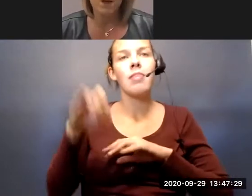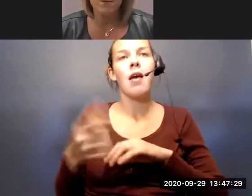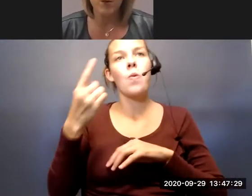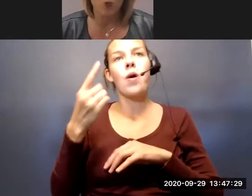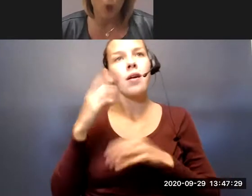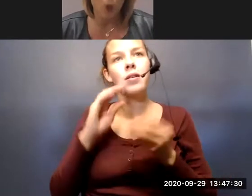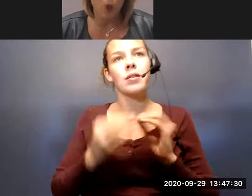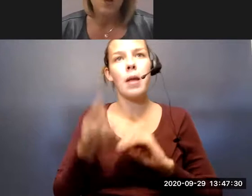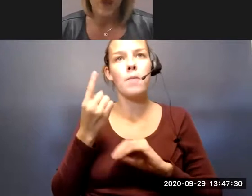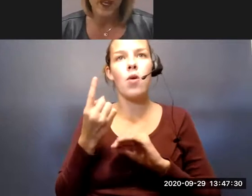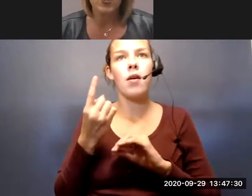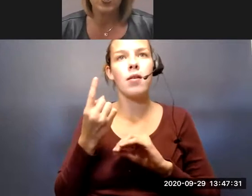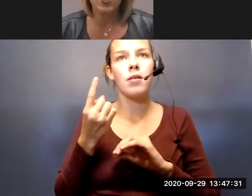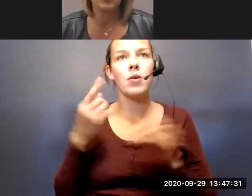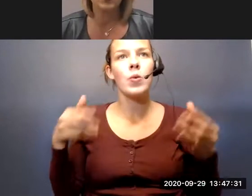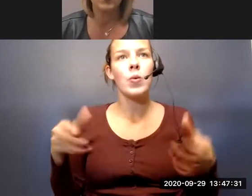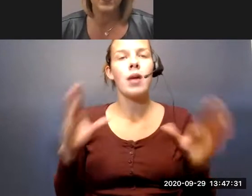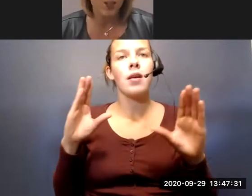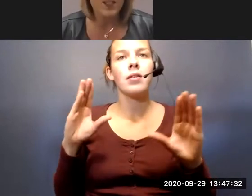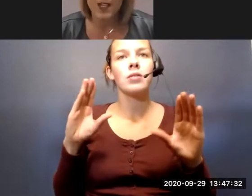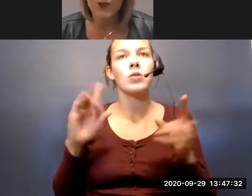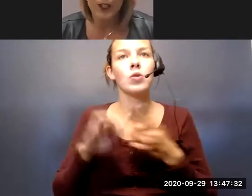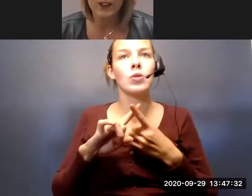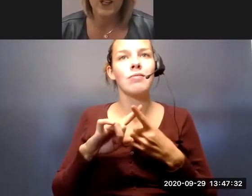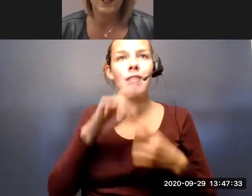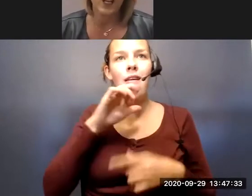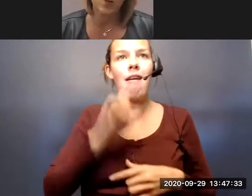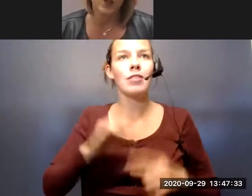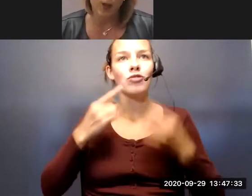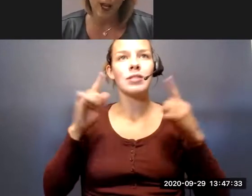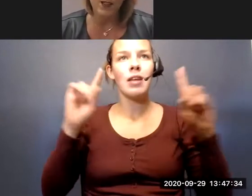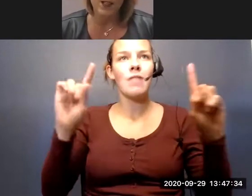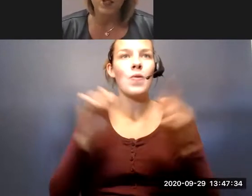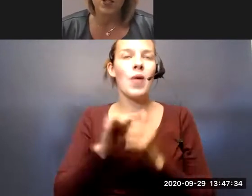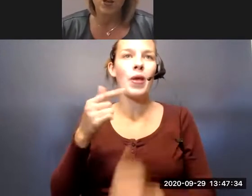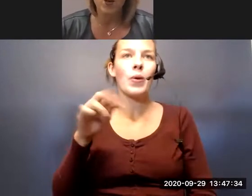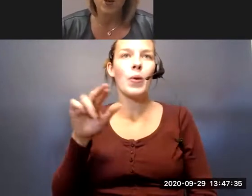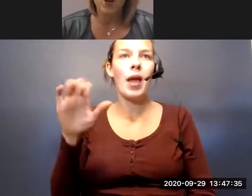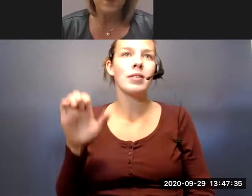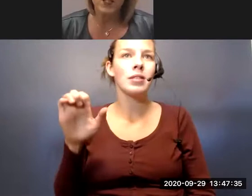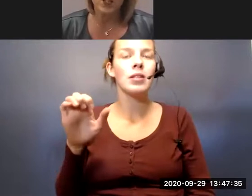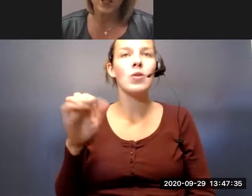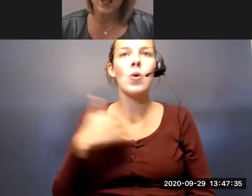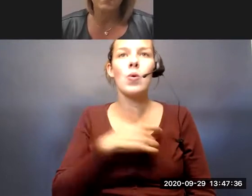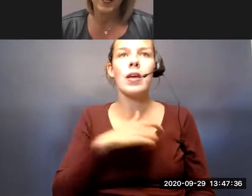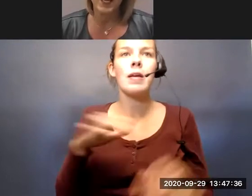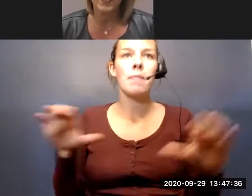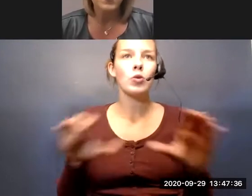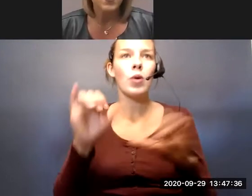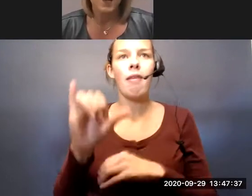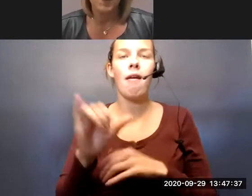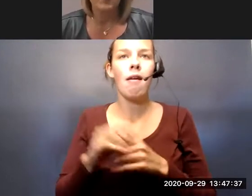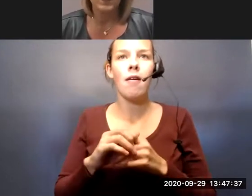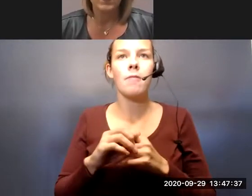number one ways to age successfully and age with grace. And so we've been doing that by,